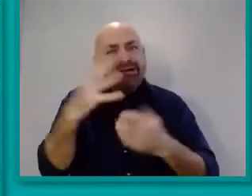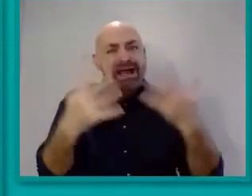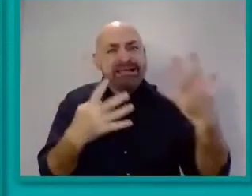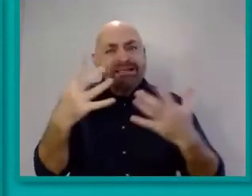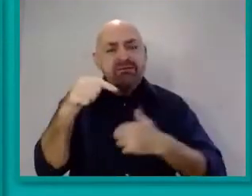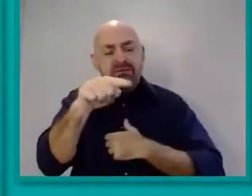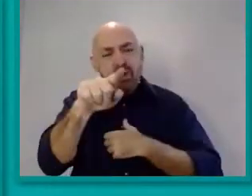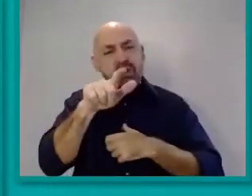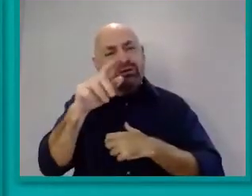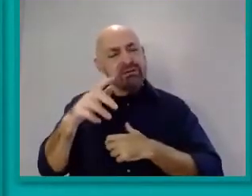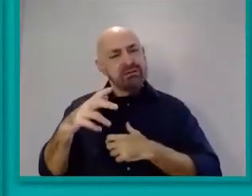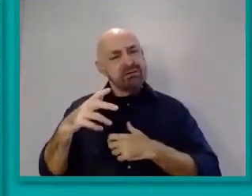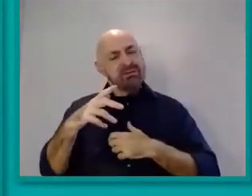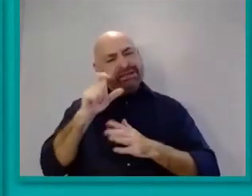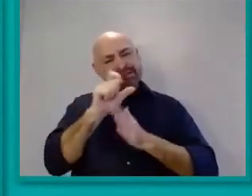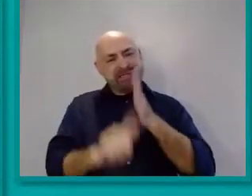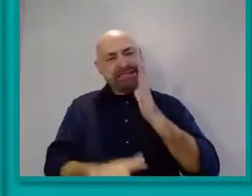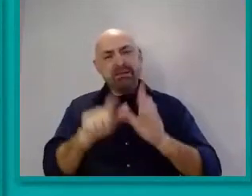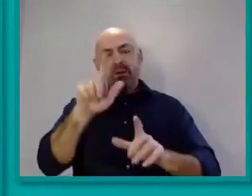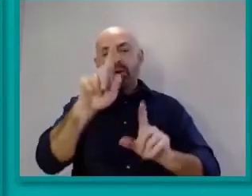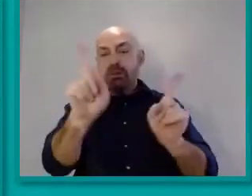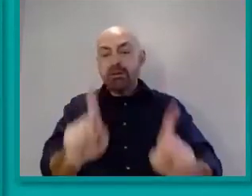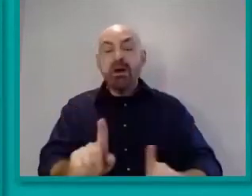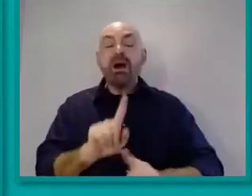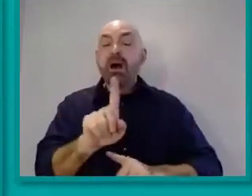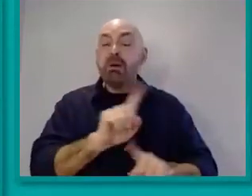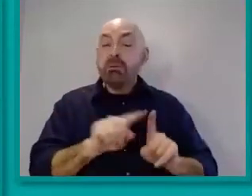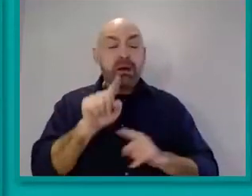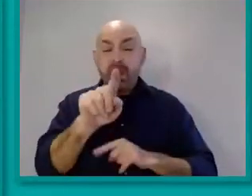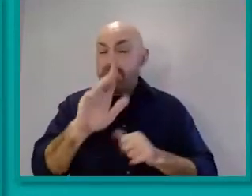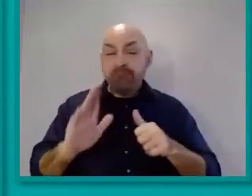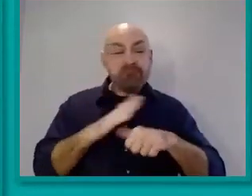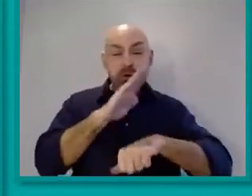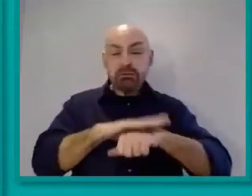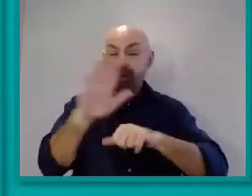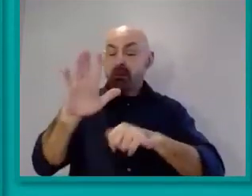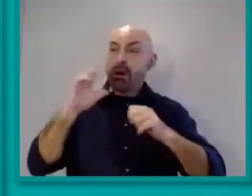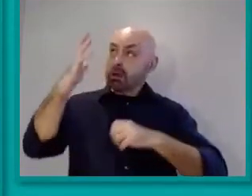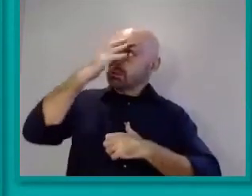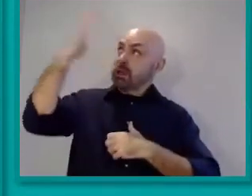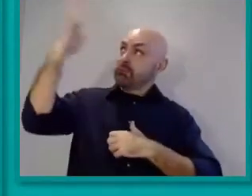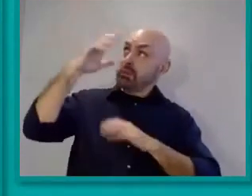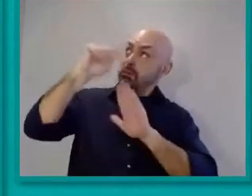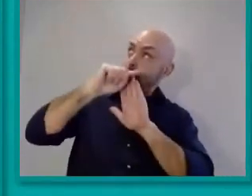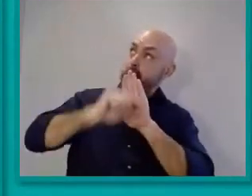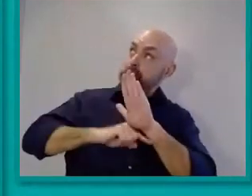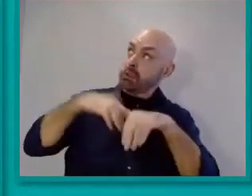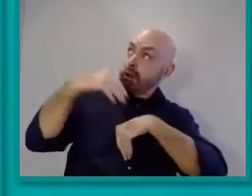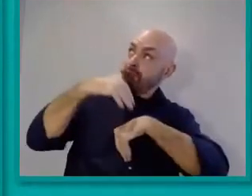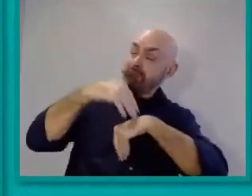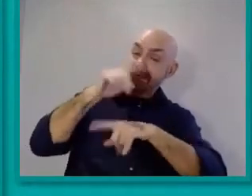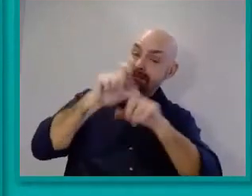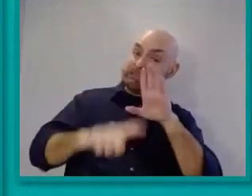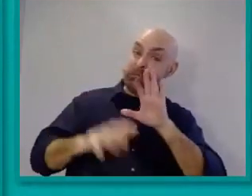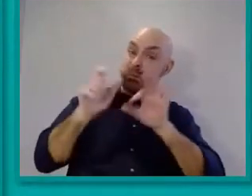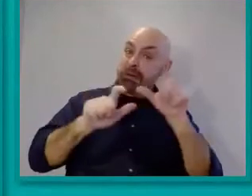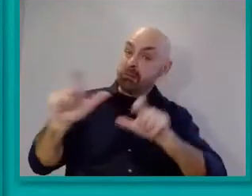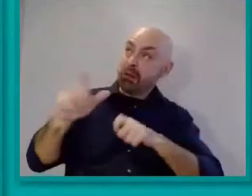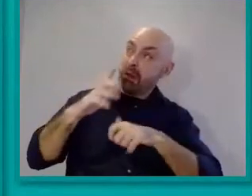Yet this is not the first time this government's policies have disproportionately impacted upon disabled people.